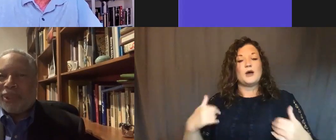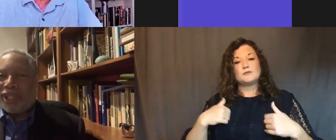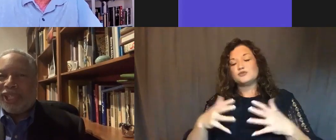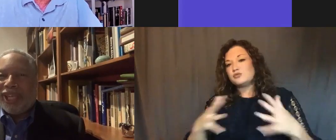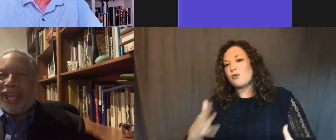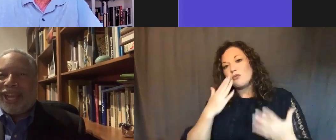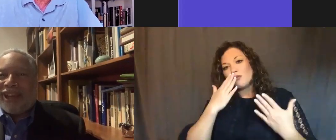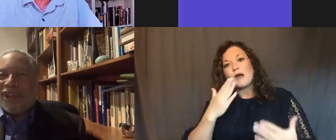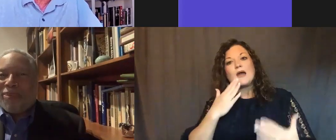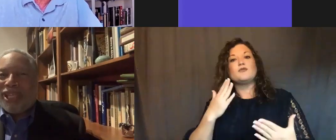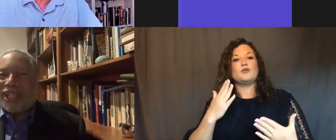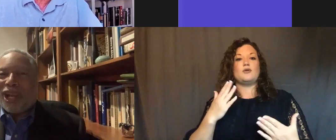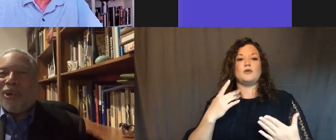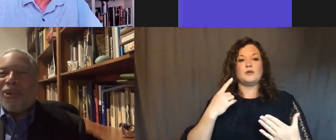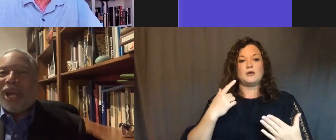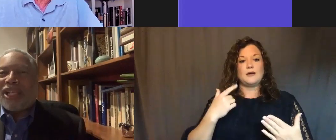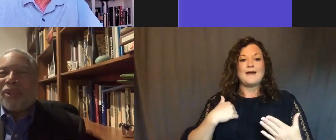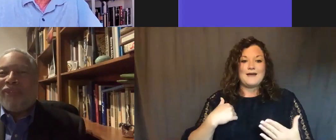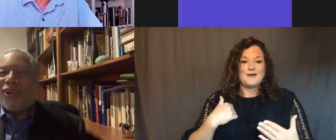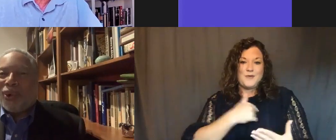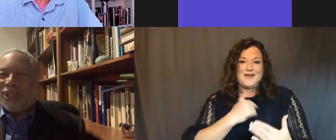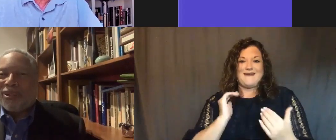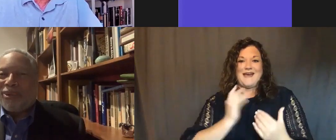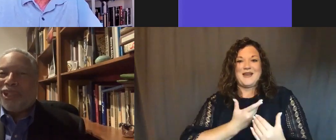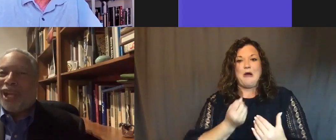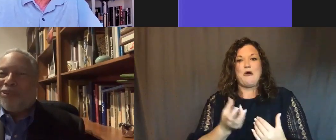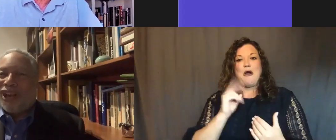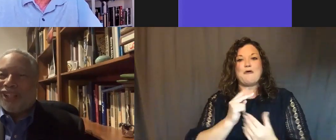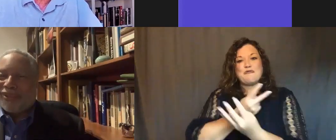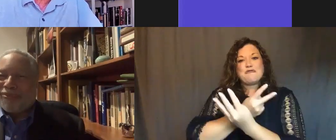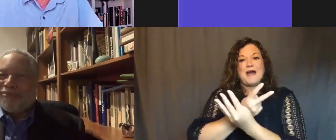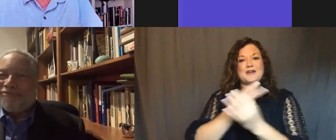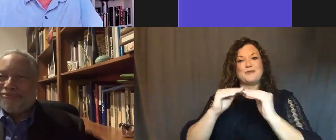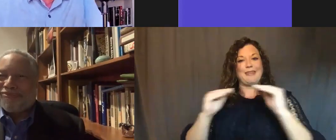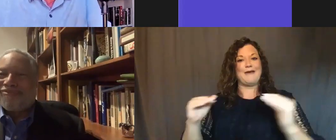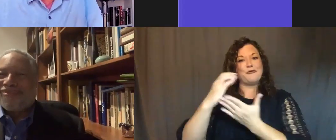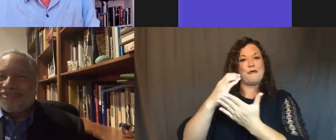being able to have basically our own graduate level course with John Hope Franklin.